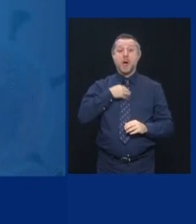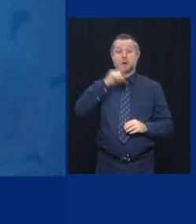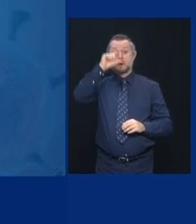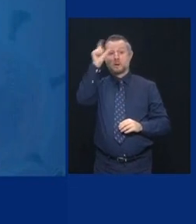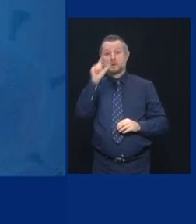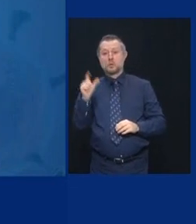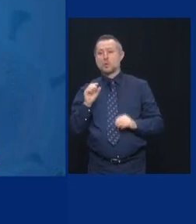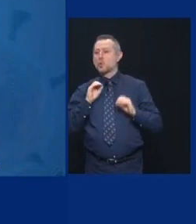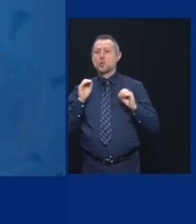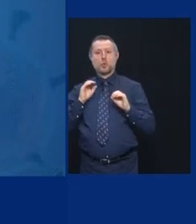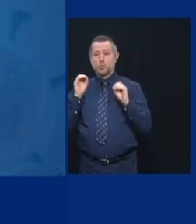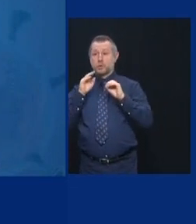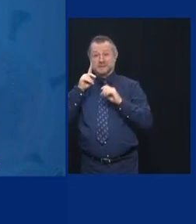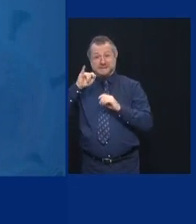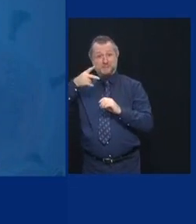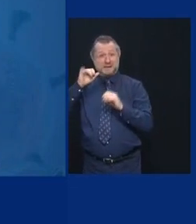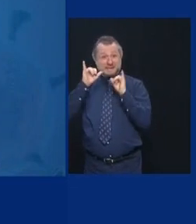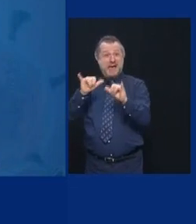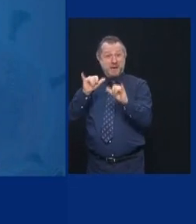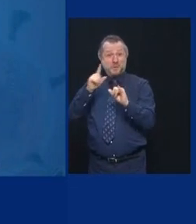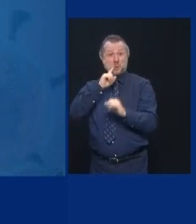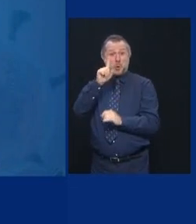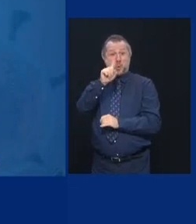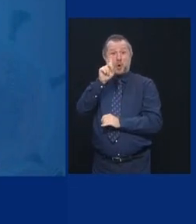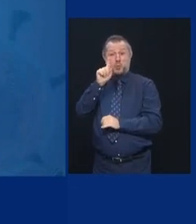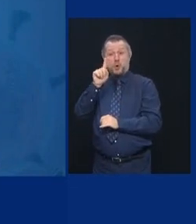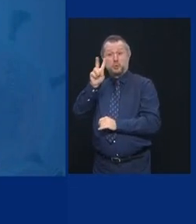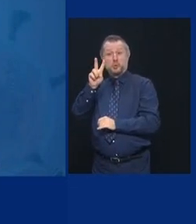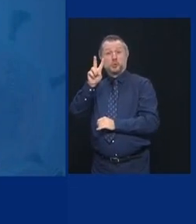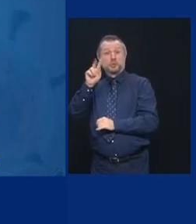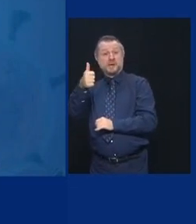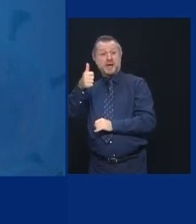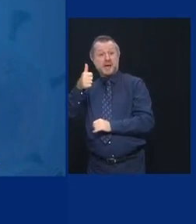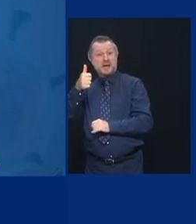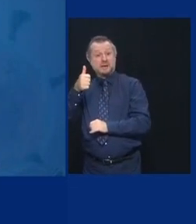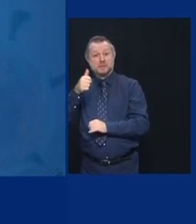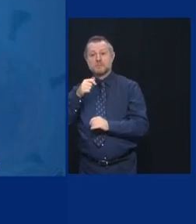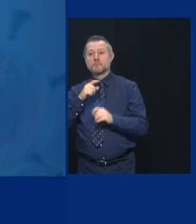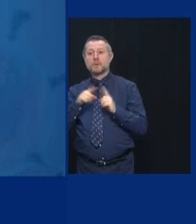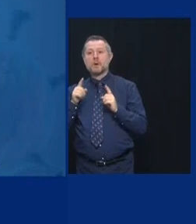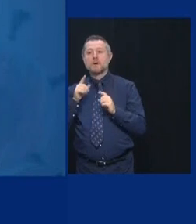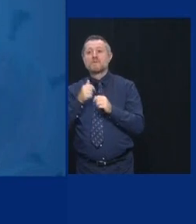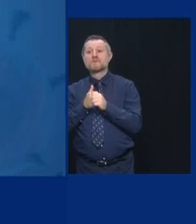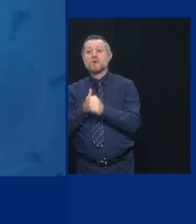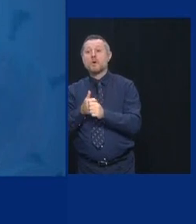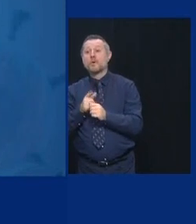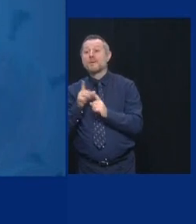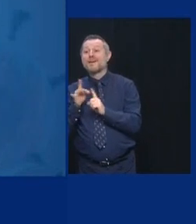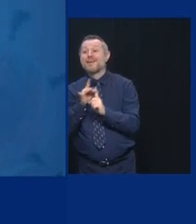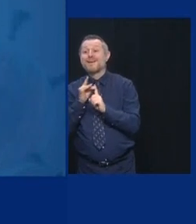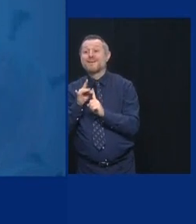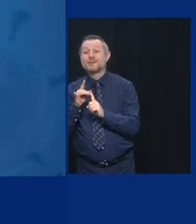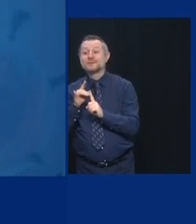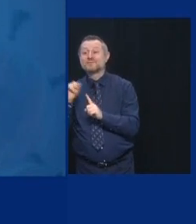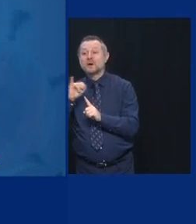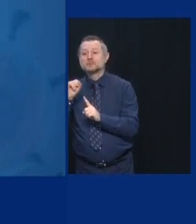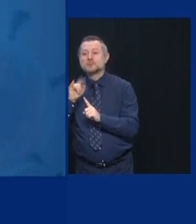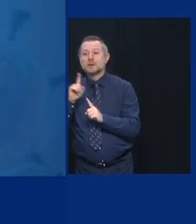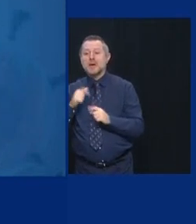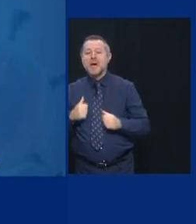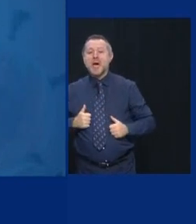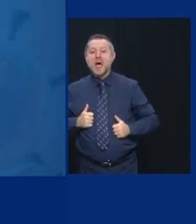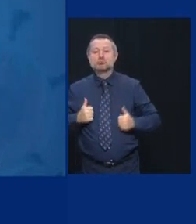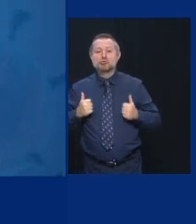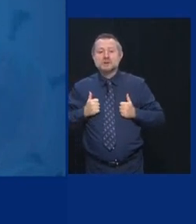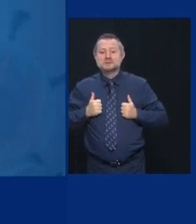code. But we have the infection rate by address. You have areas